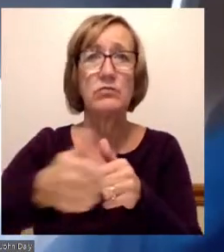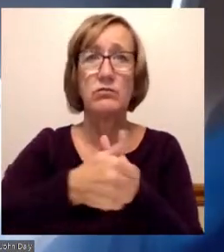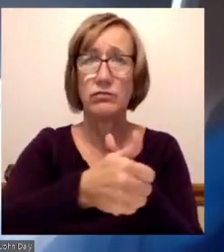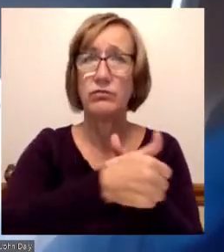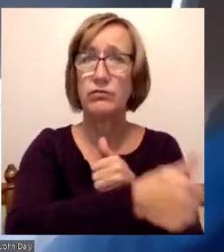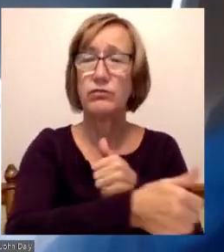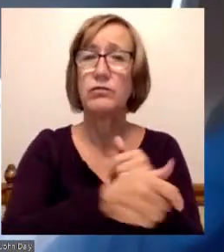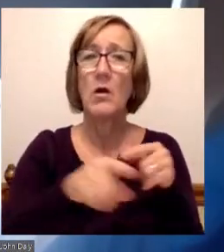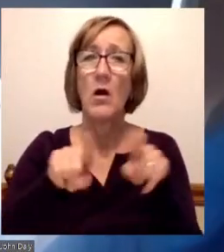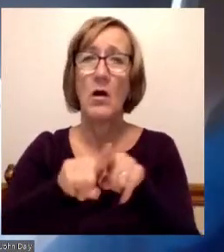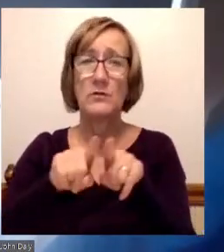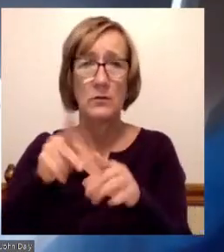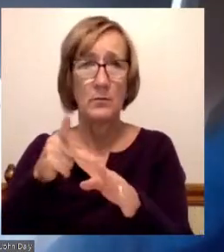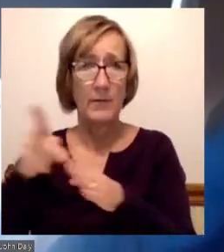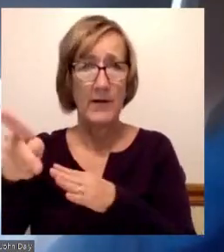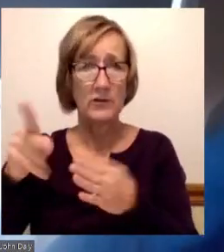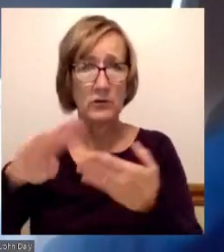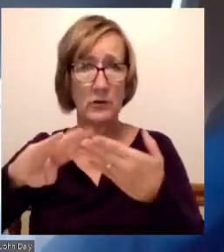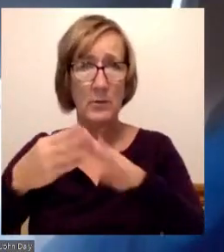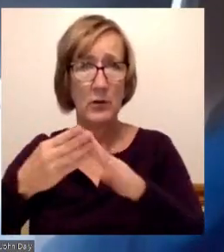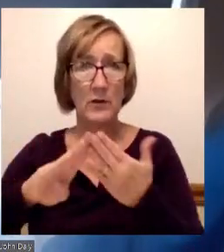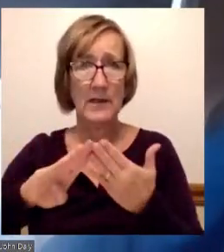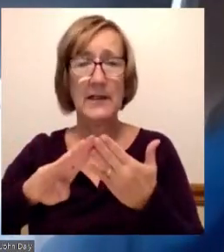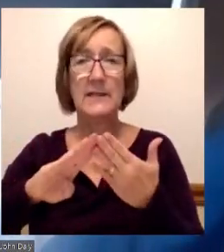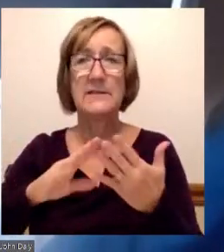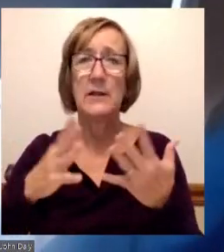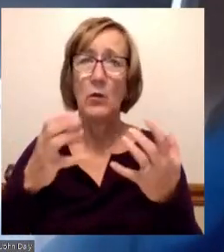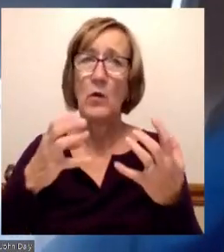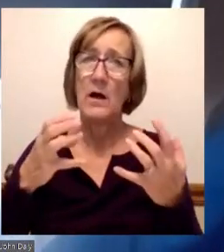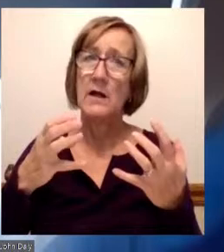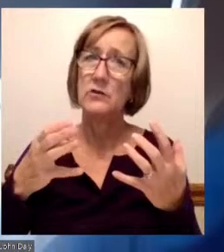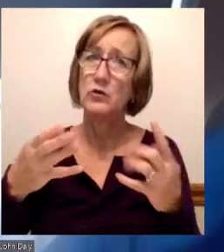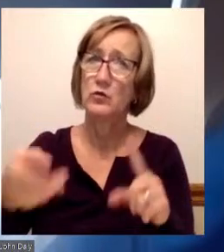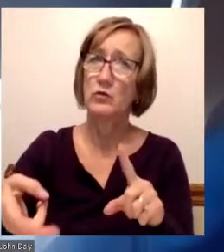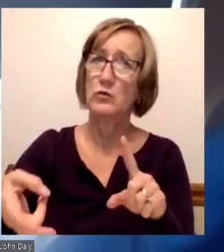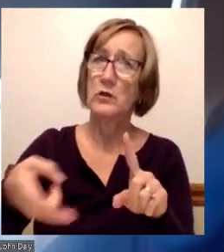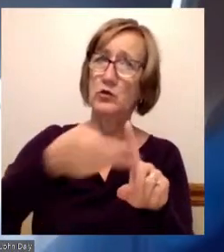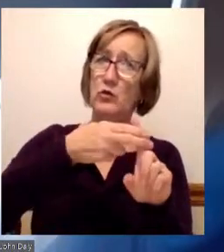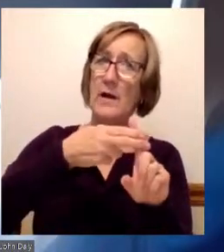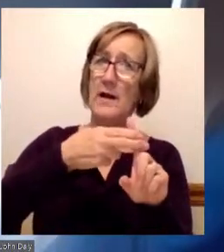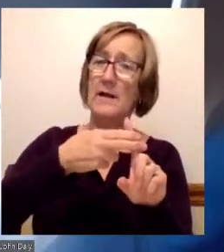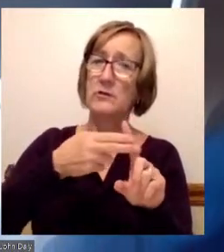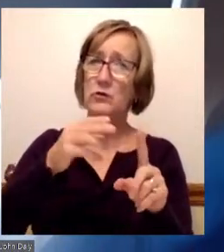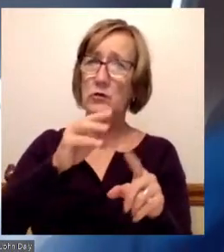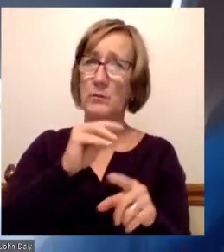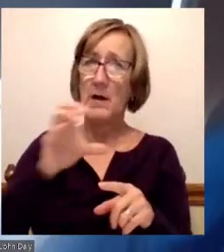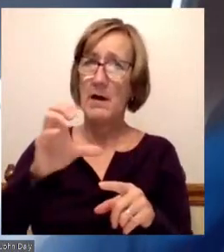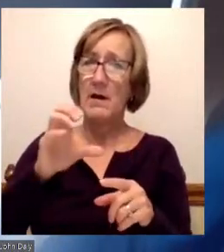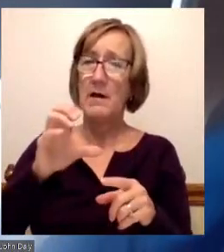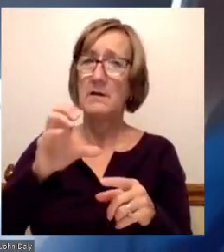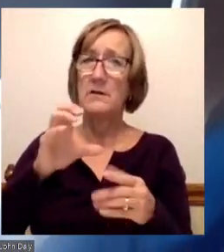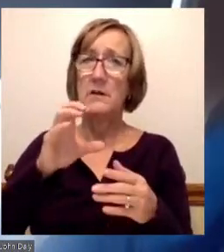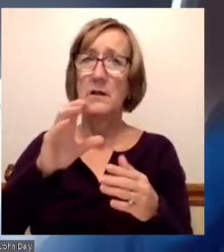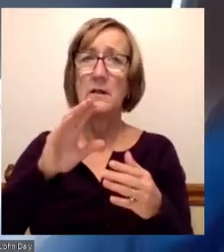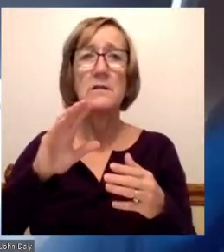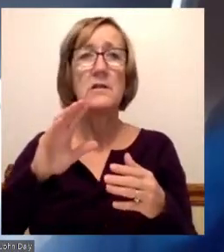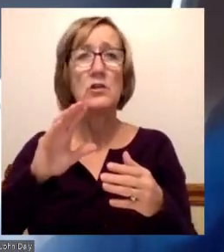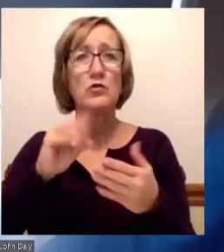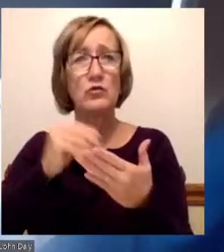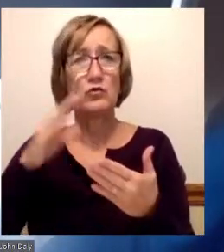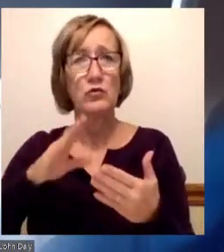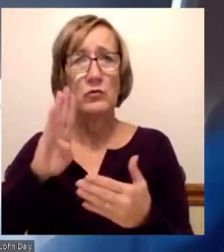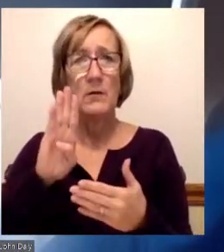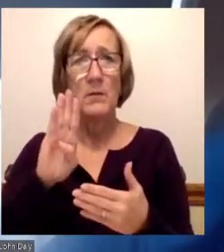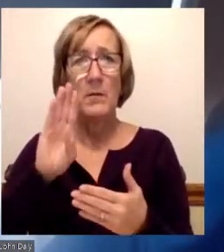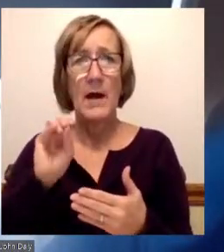abroad that we're going to try to attract to the Mott Community College student body, those all